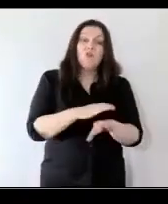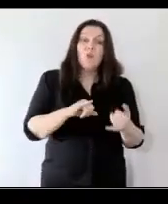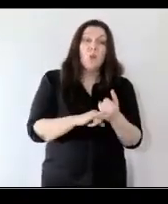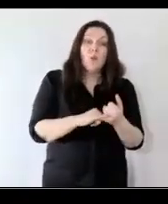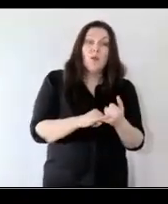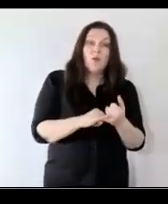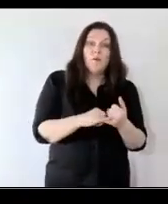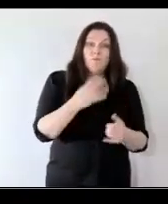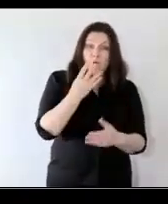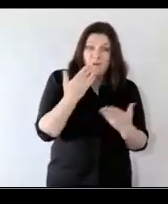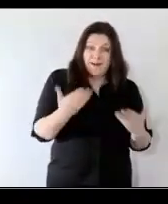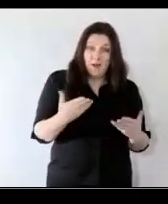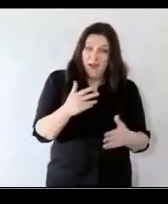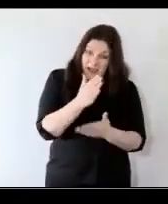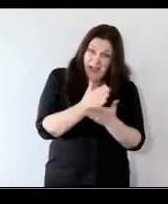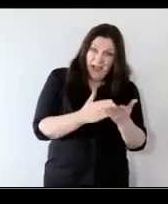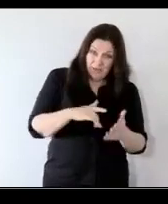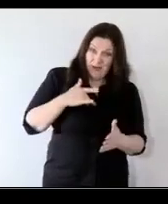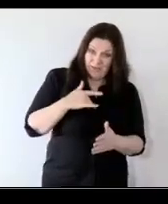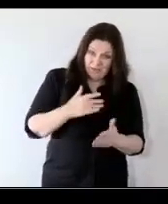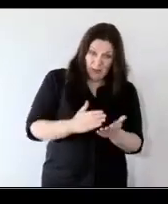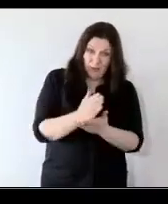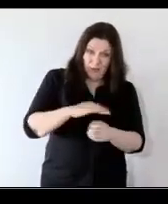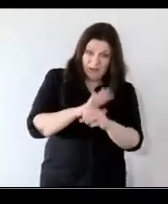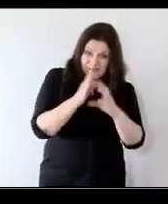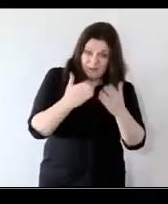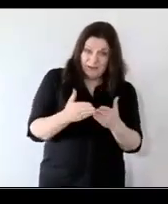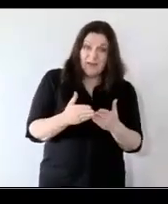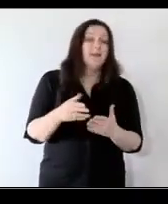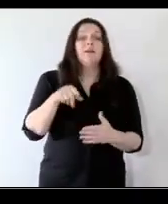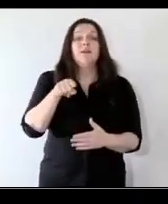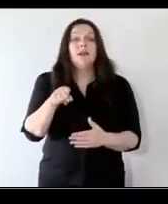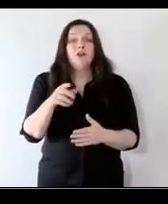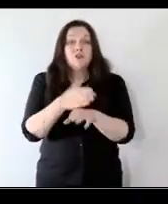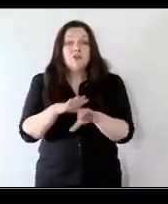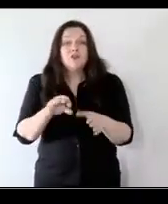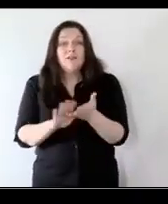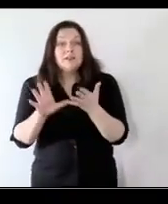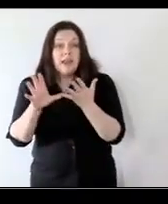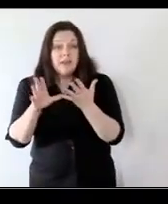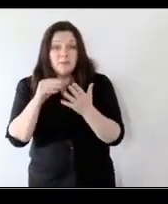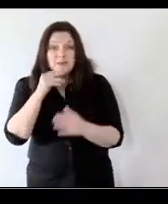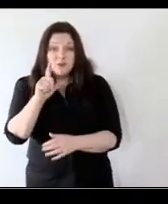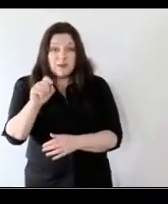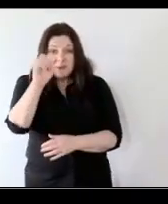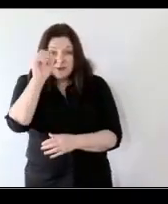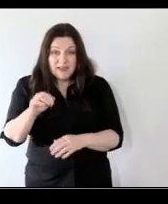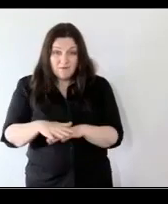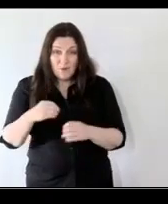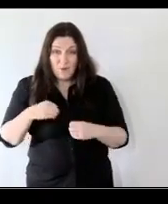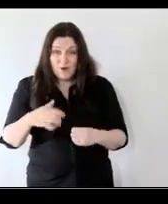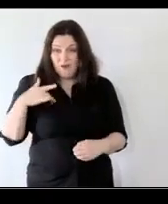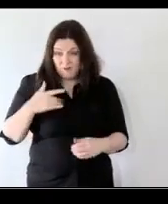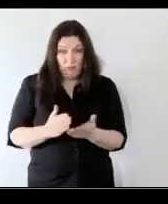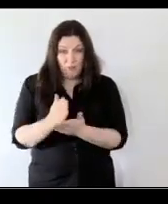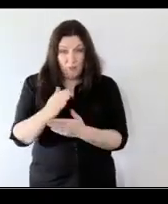have almost had half of their lives living in this pandemic children of 10 have lived 20 of their life with the pandemic but locally i